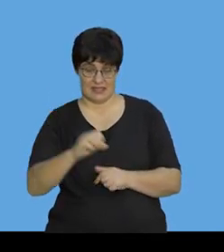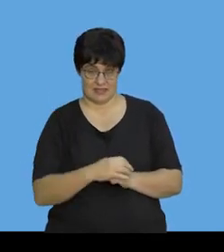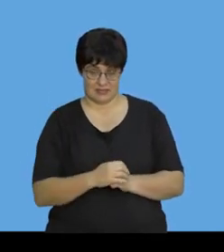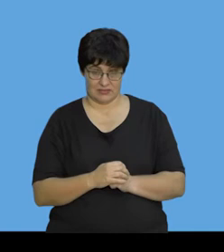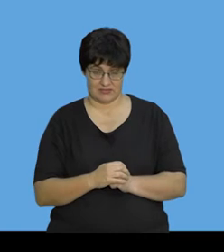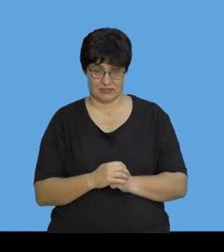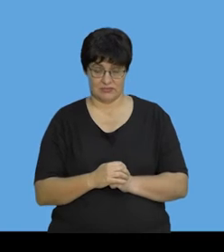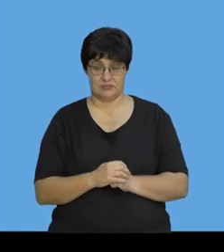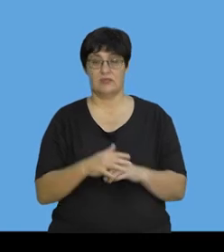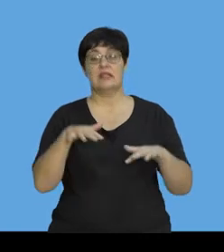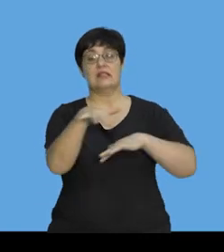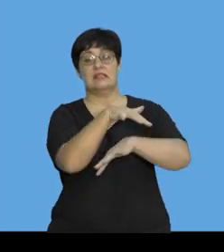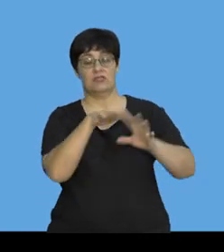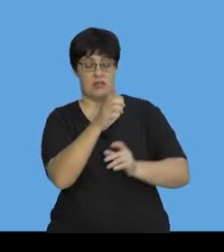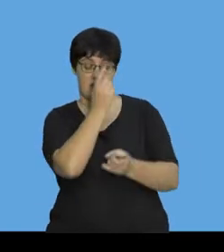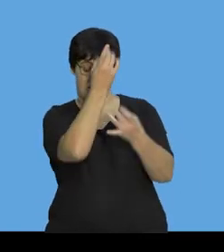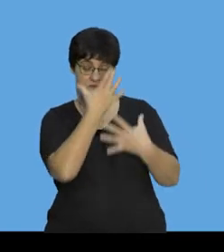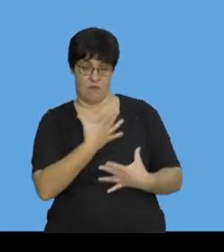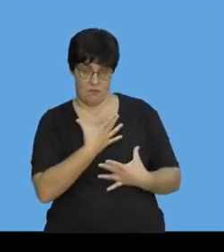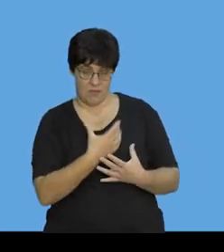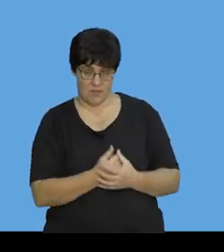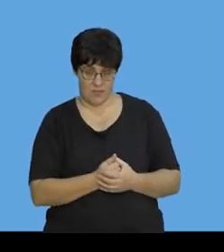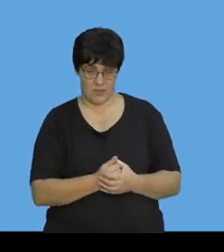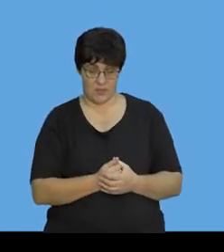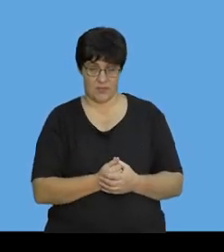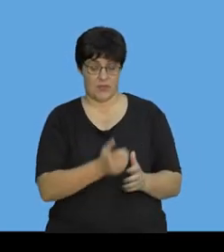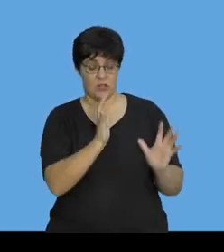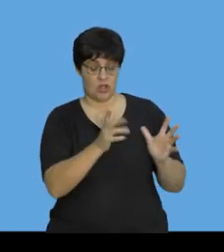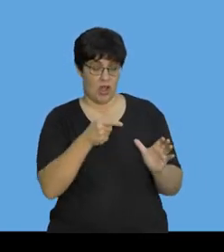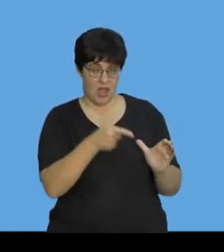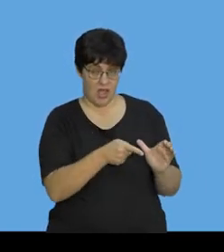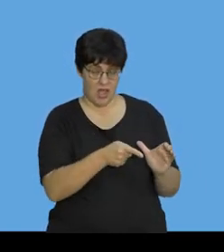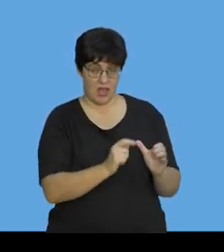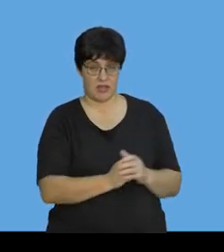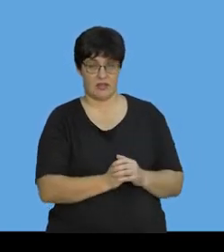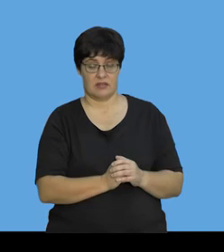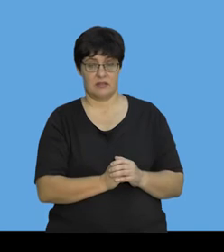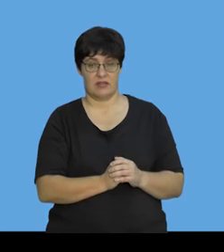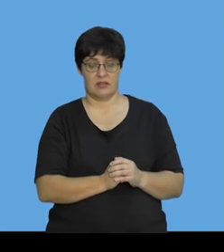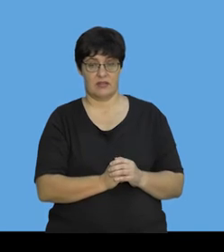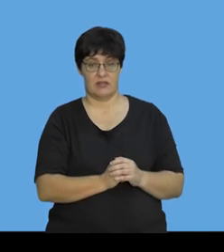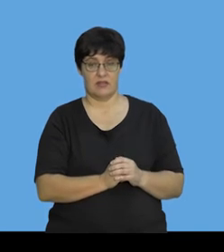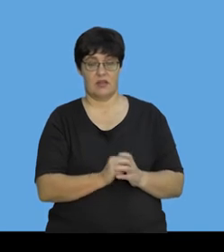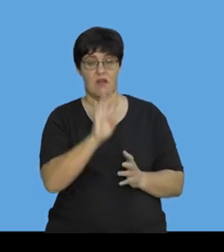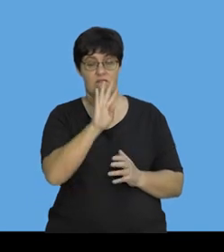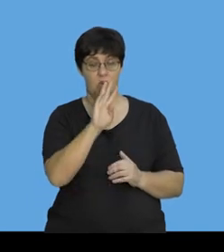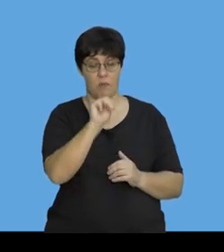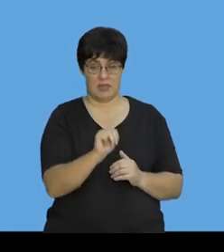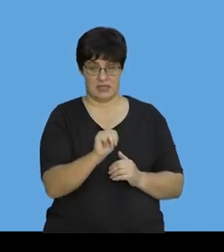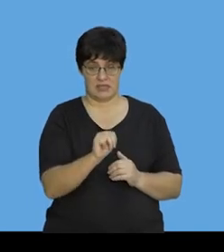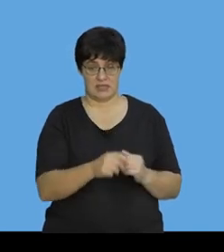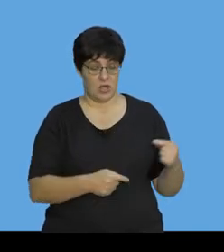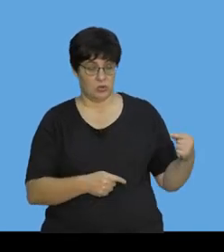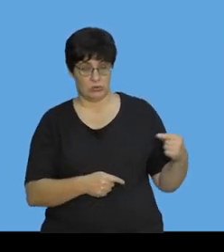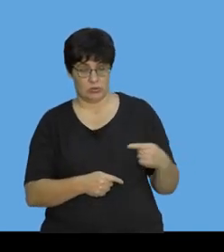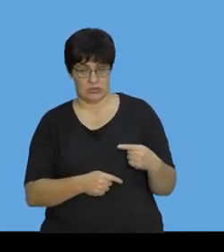The situation says to me that my soccer ball is going 4 meters towards the player and